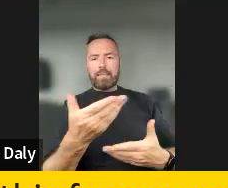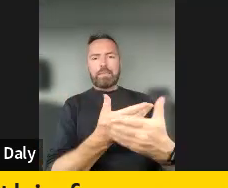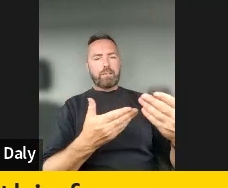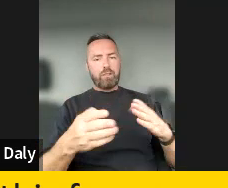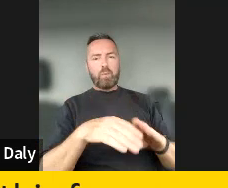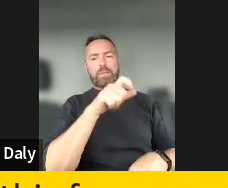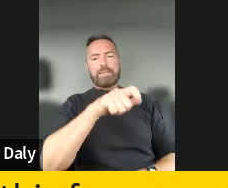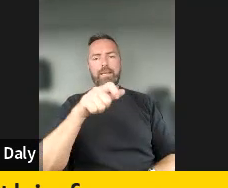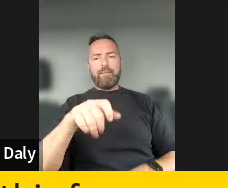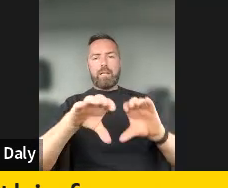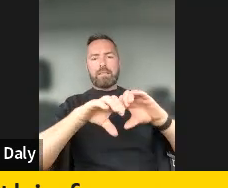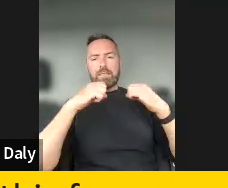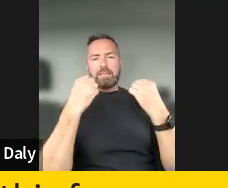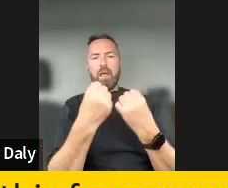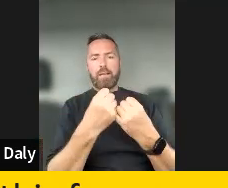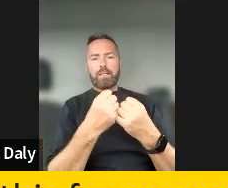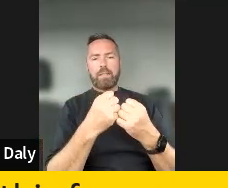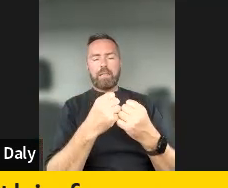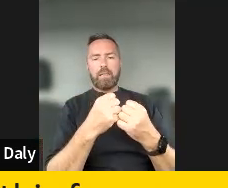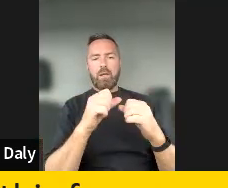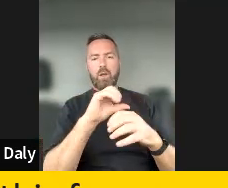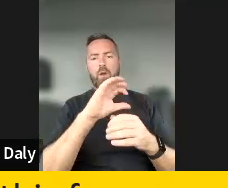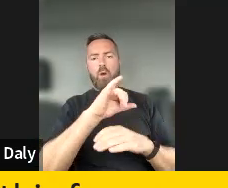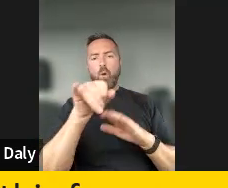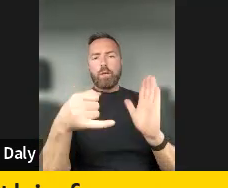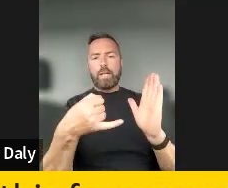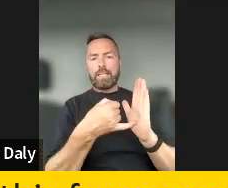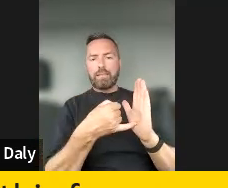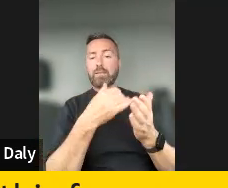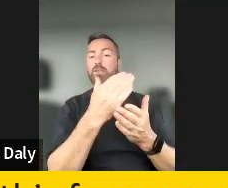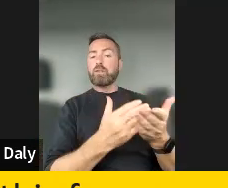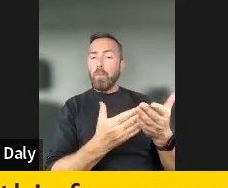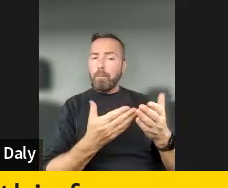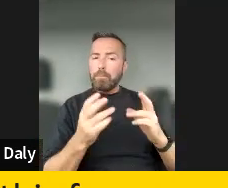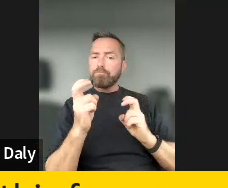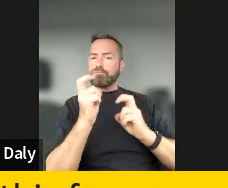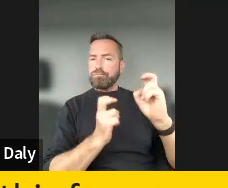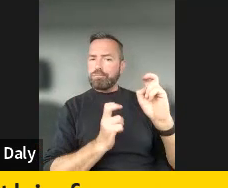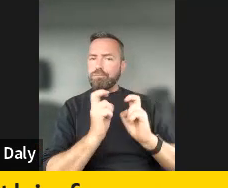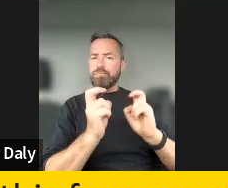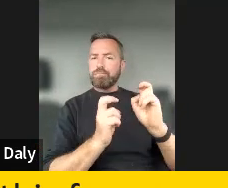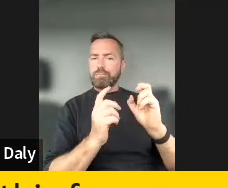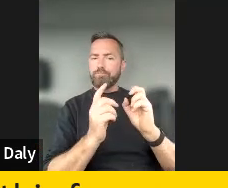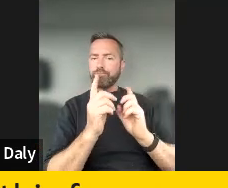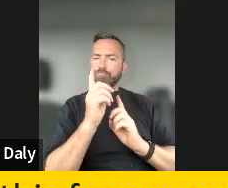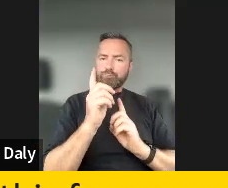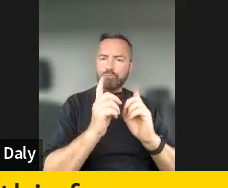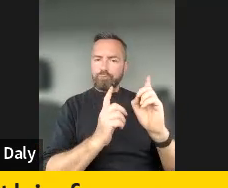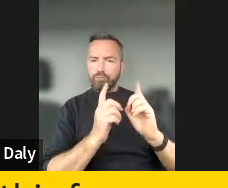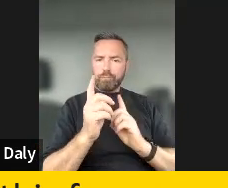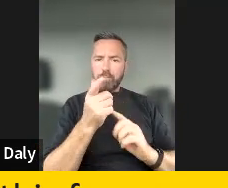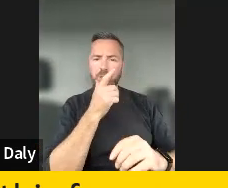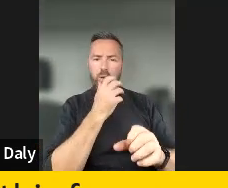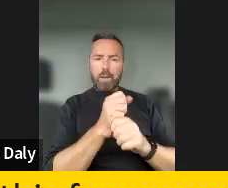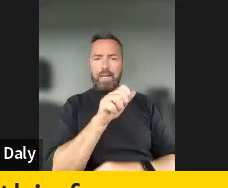organizations, and, um, there have been some debates on, the fact that AI should always